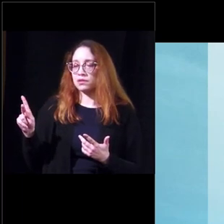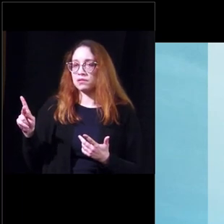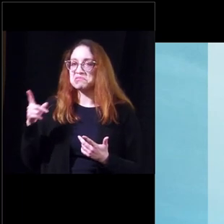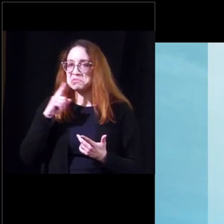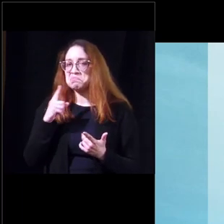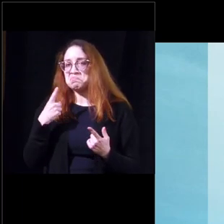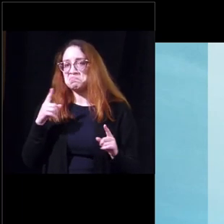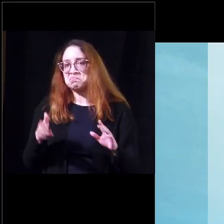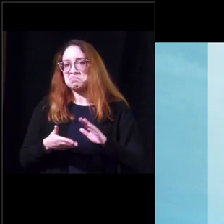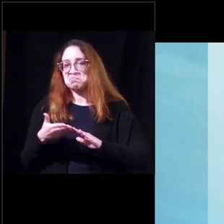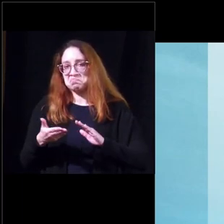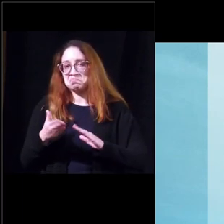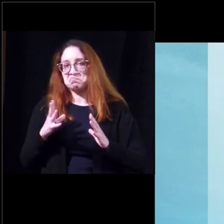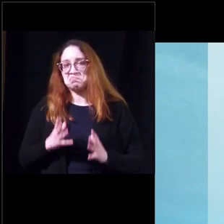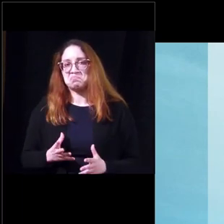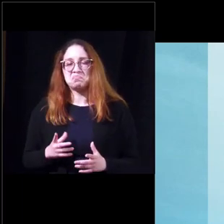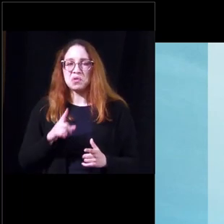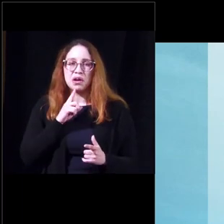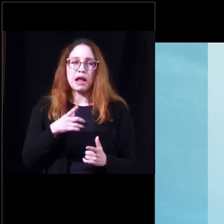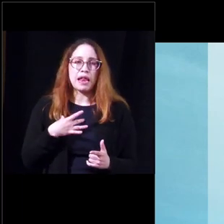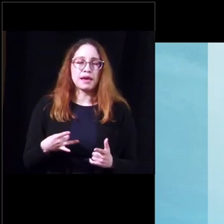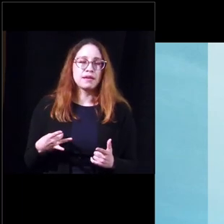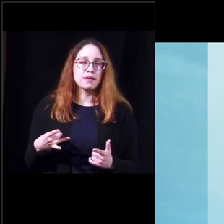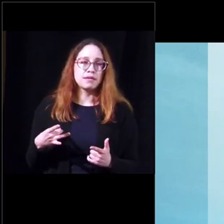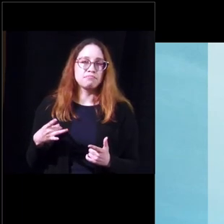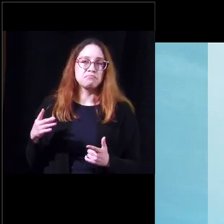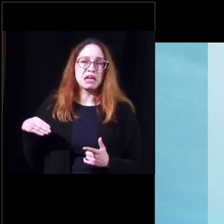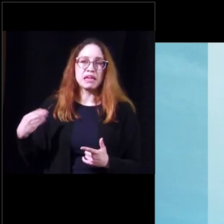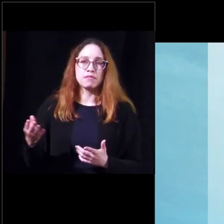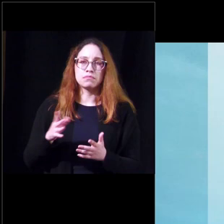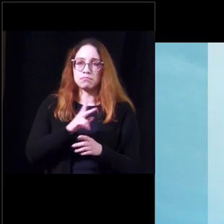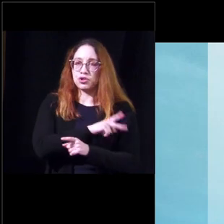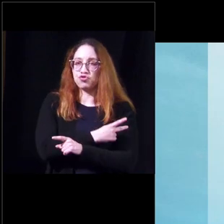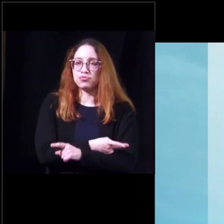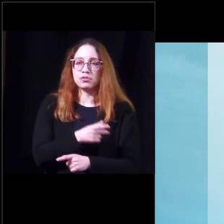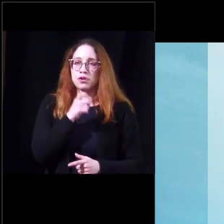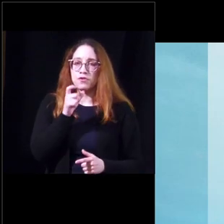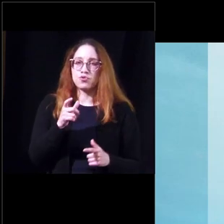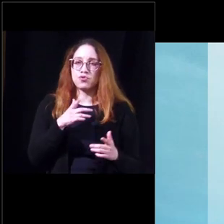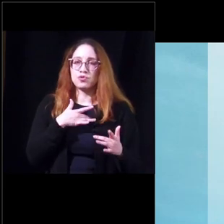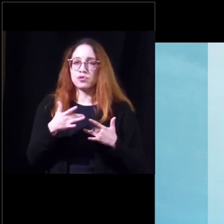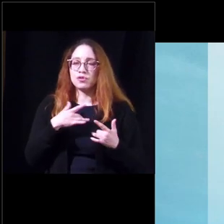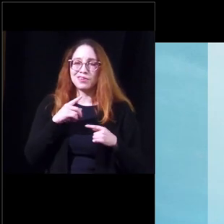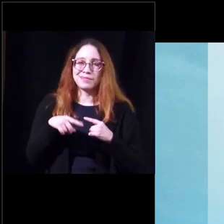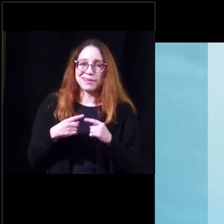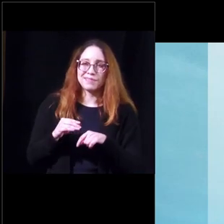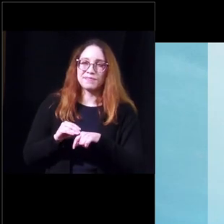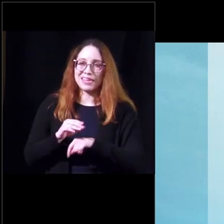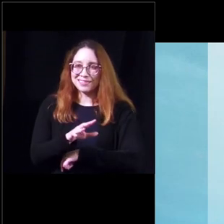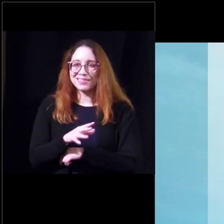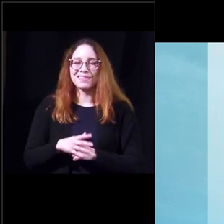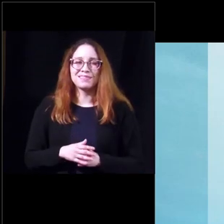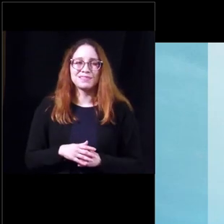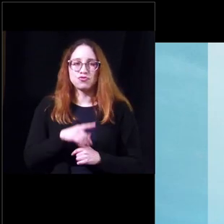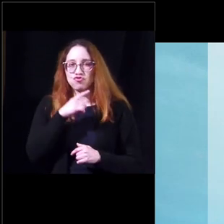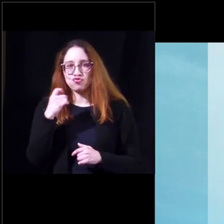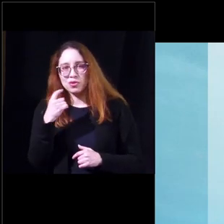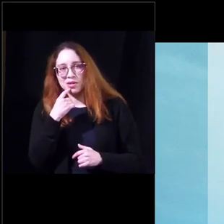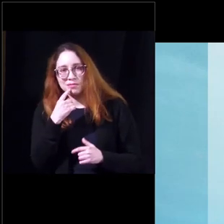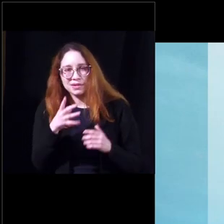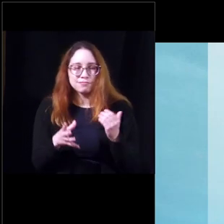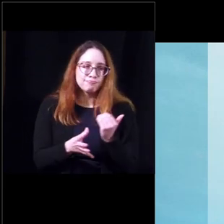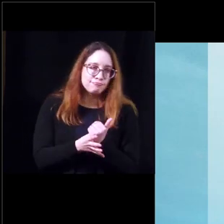work quite well and i and i really like prescribing them because i don't have to worry so much about the side effects dry mouth